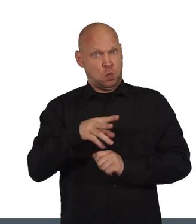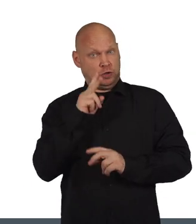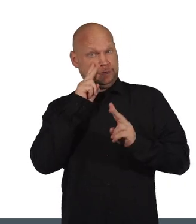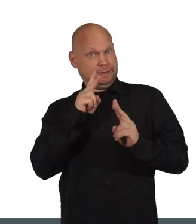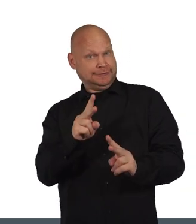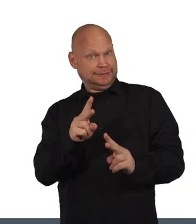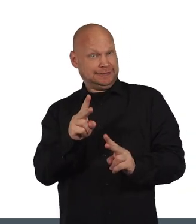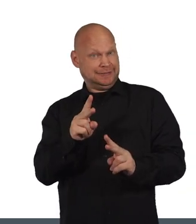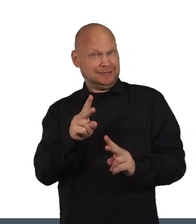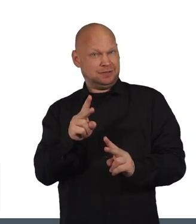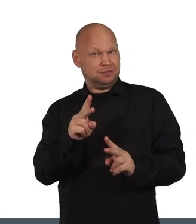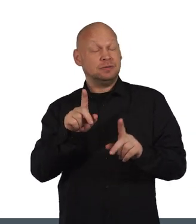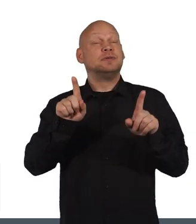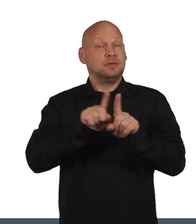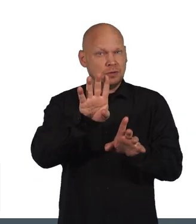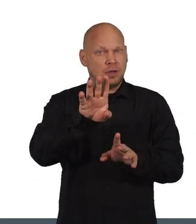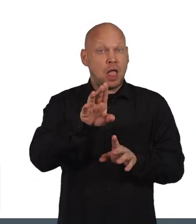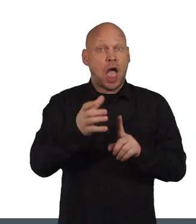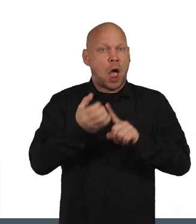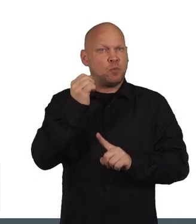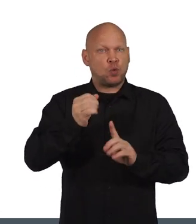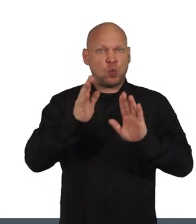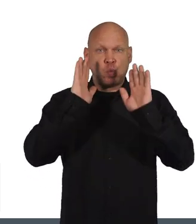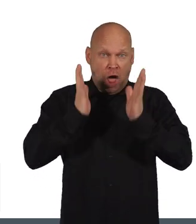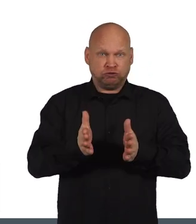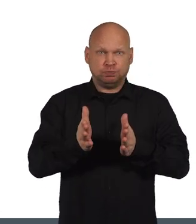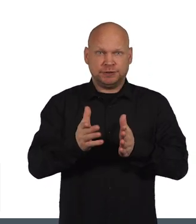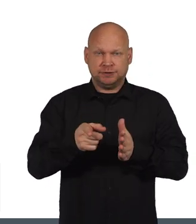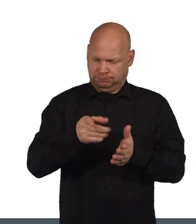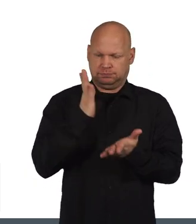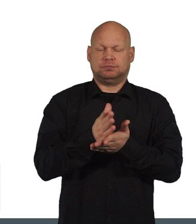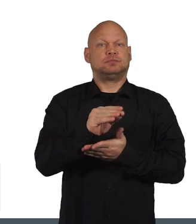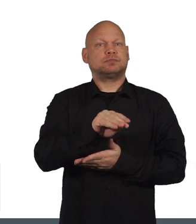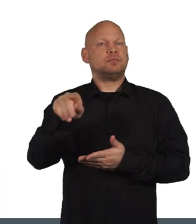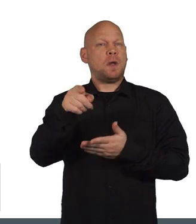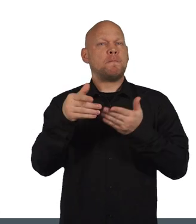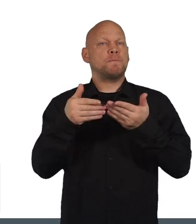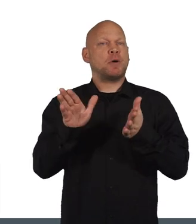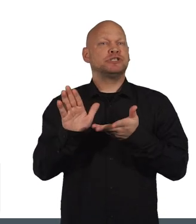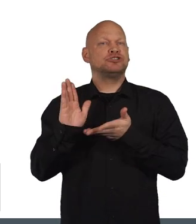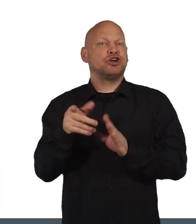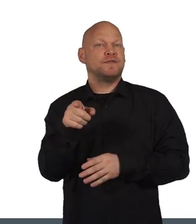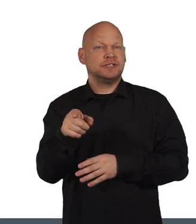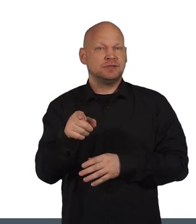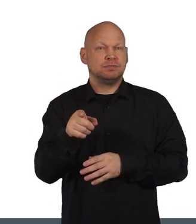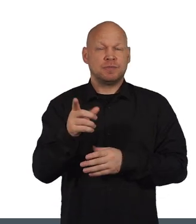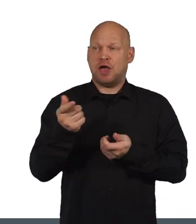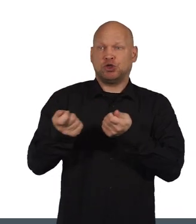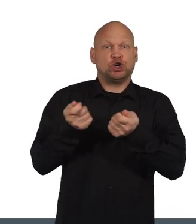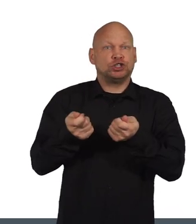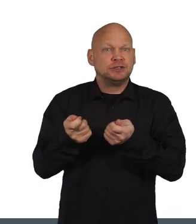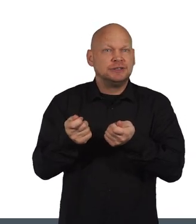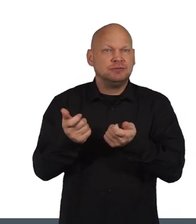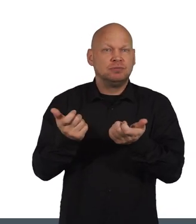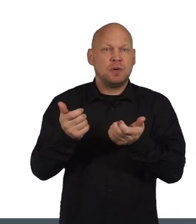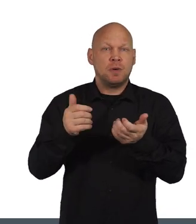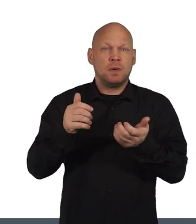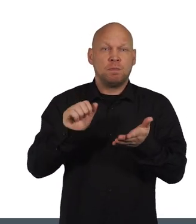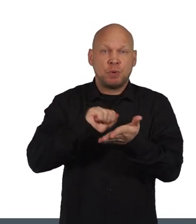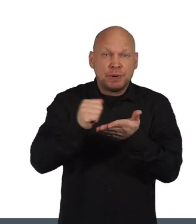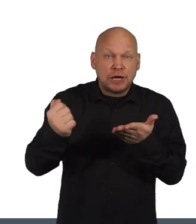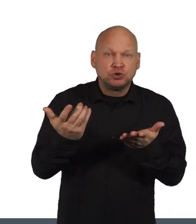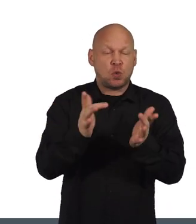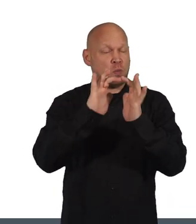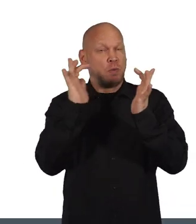want to see. Also, the outcome doesn't have to be taken from the public service authority's publications or